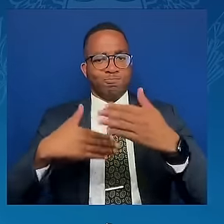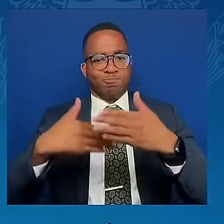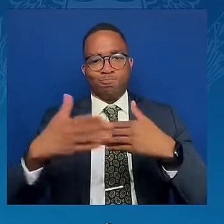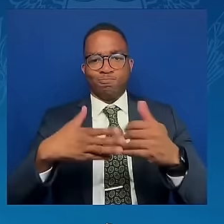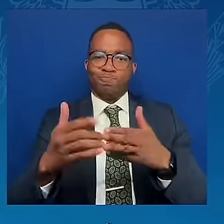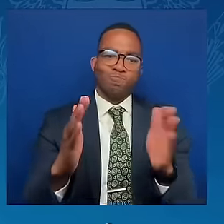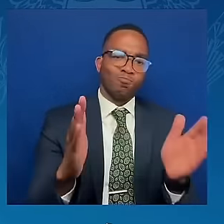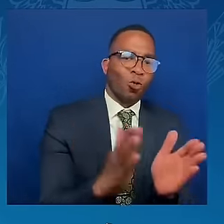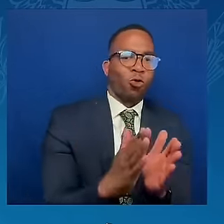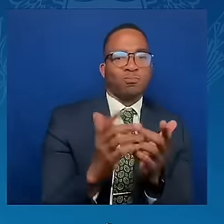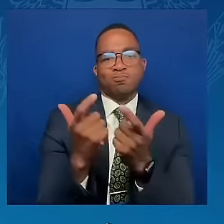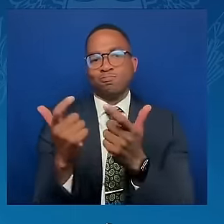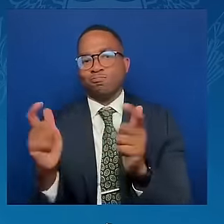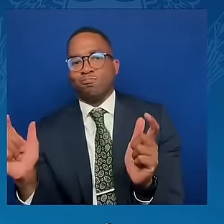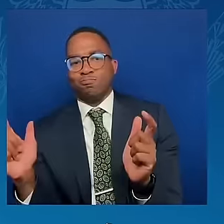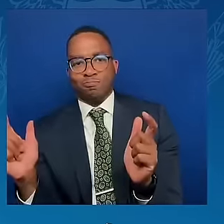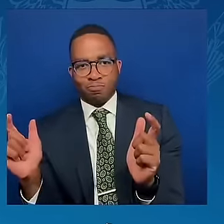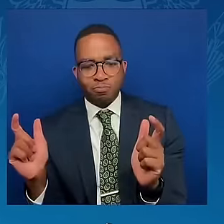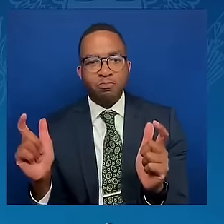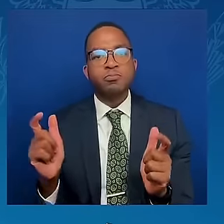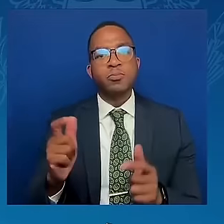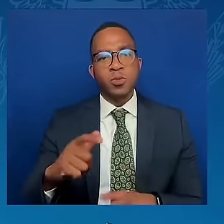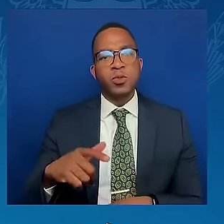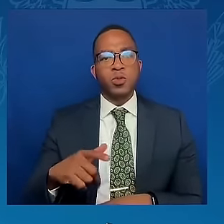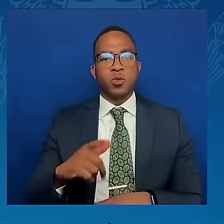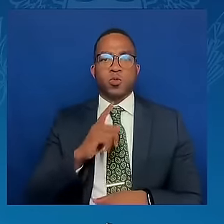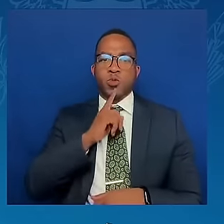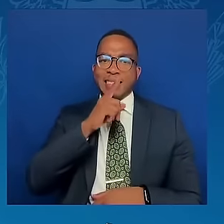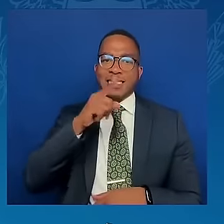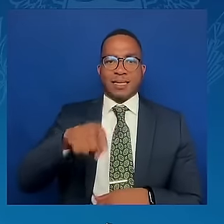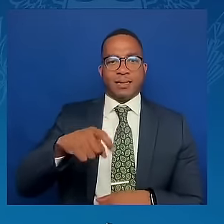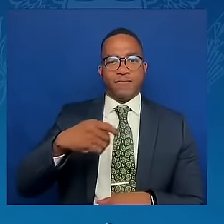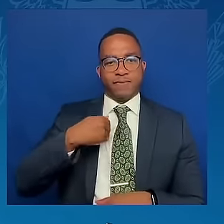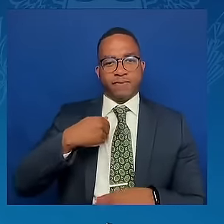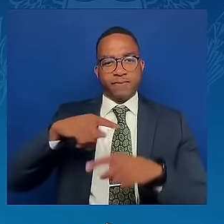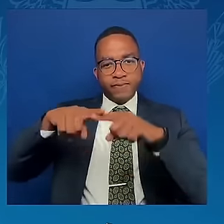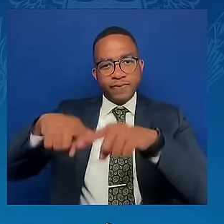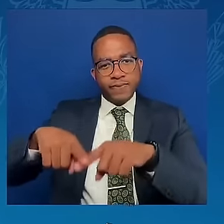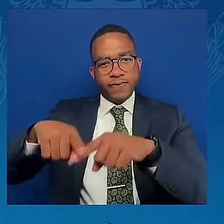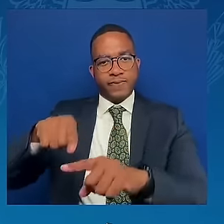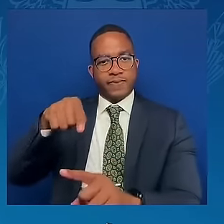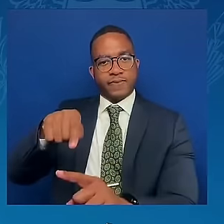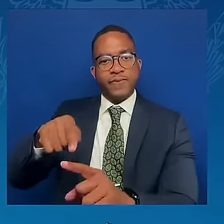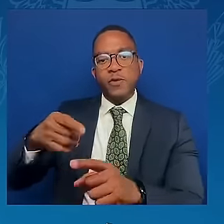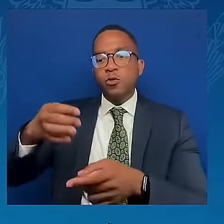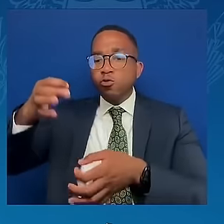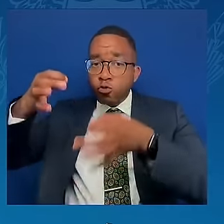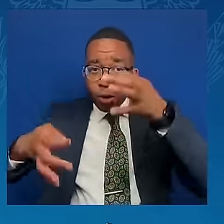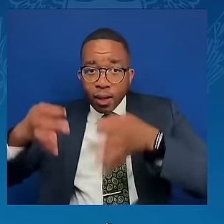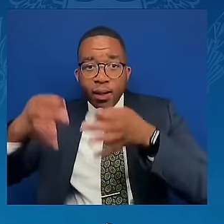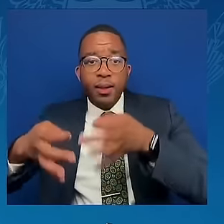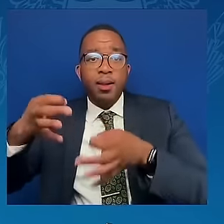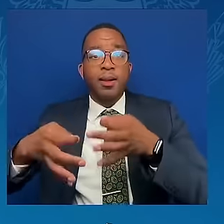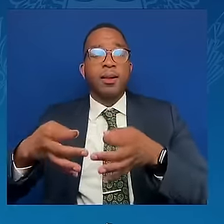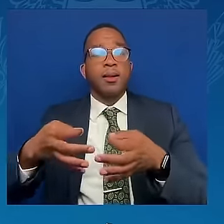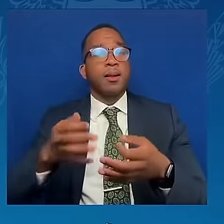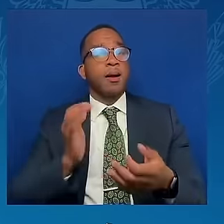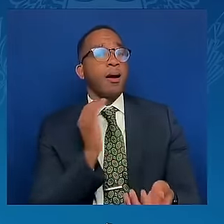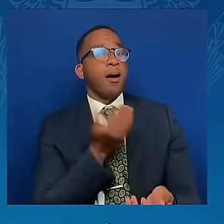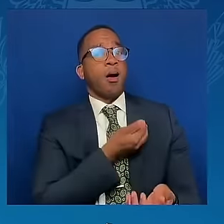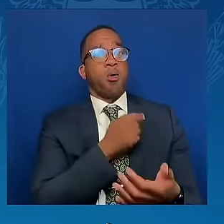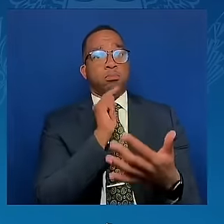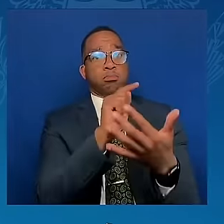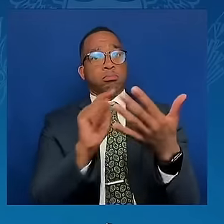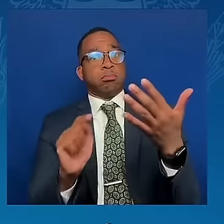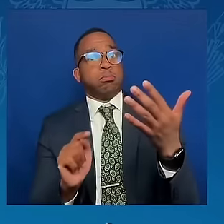under which justice and respect for the obligations arising from treaties and other sources